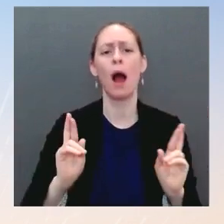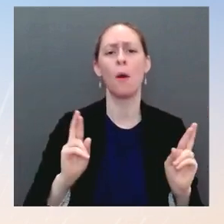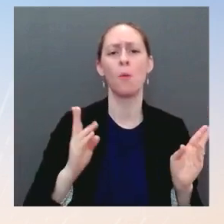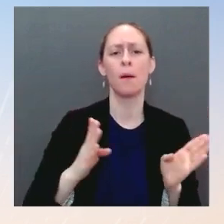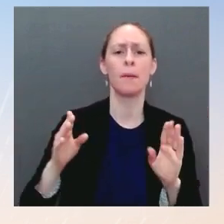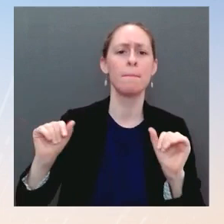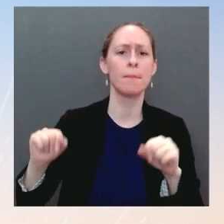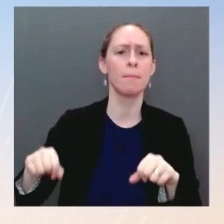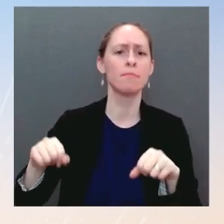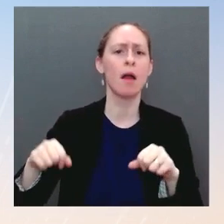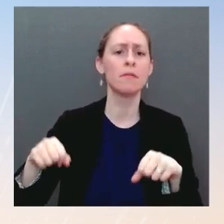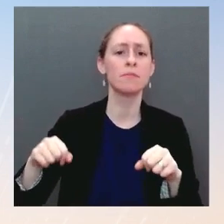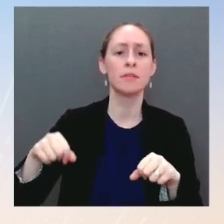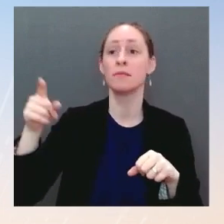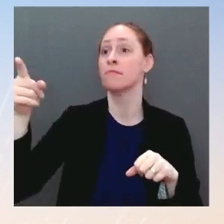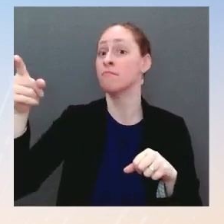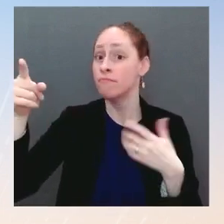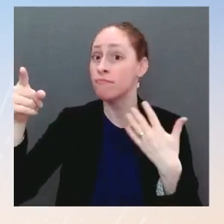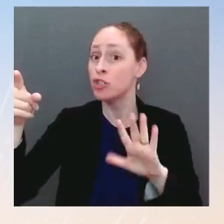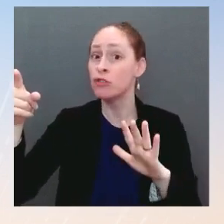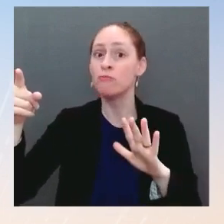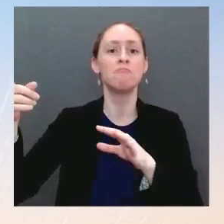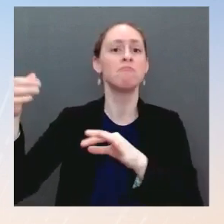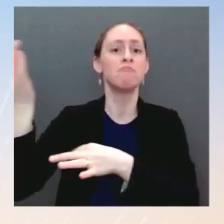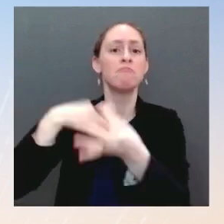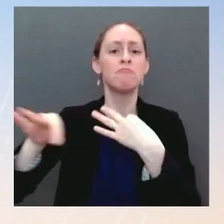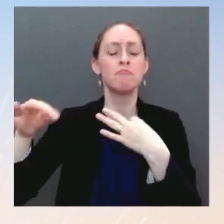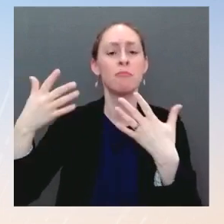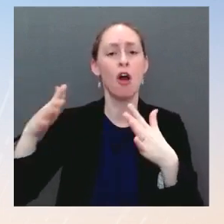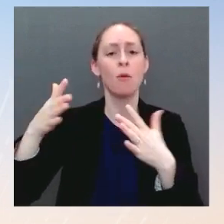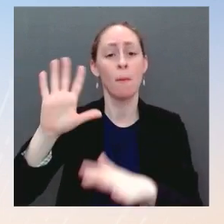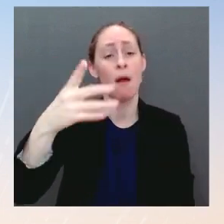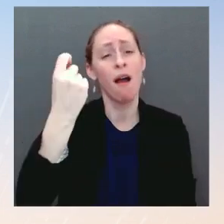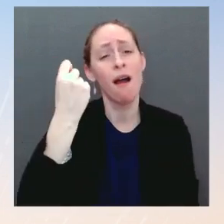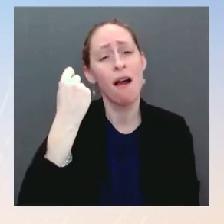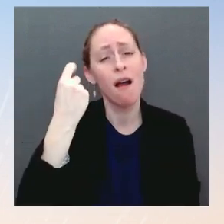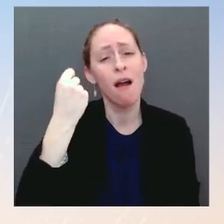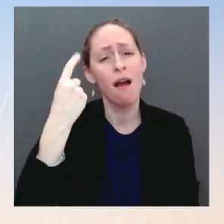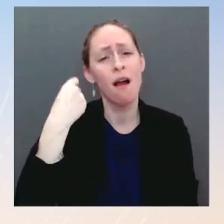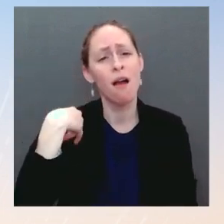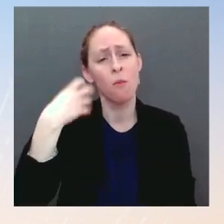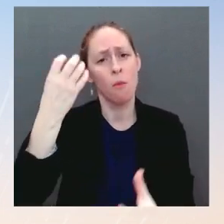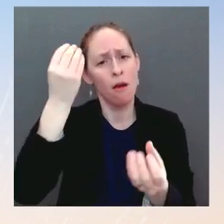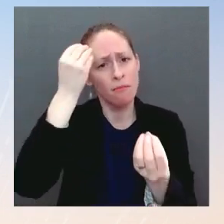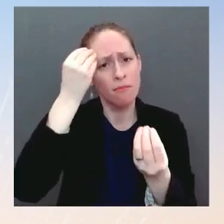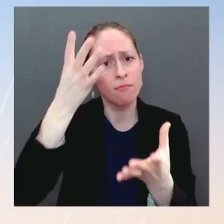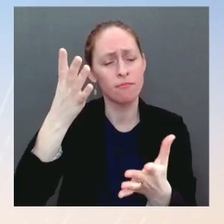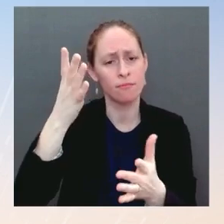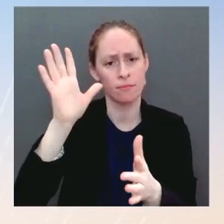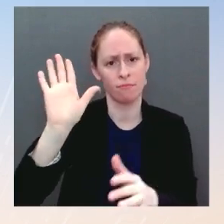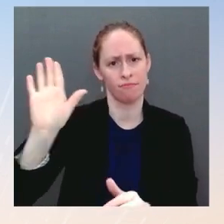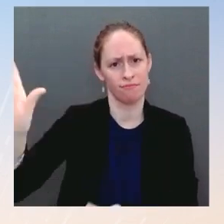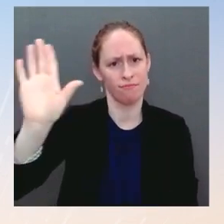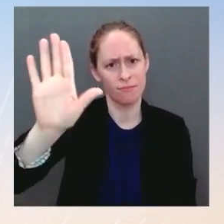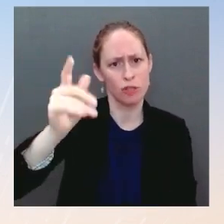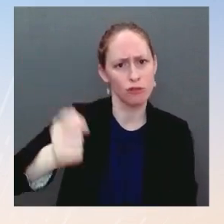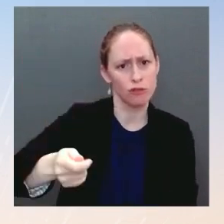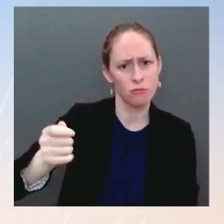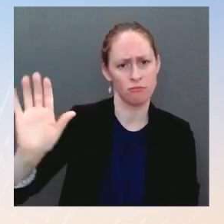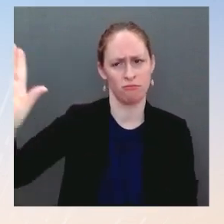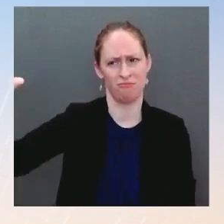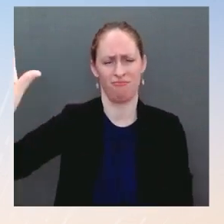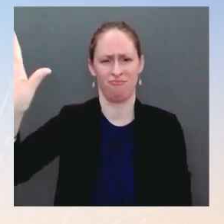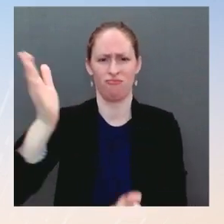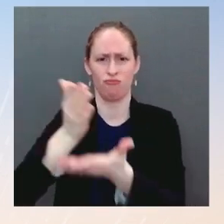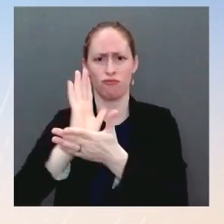of every individual Supreme Court justice to determine when they will resign or when they will retire. And that is how he has asked all